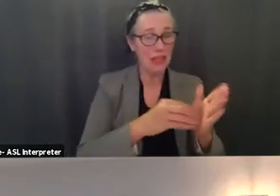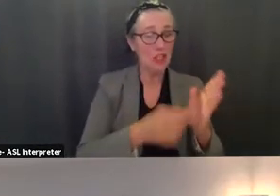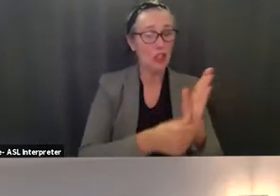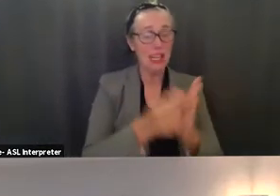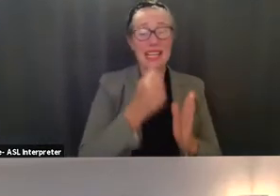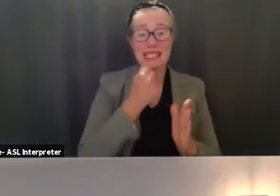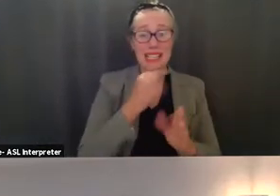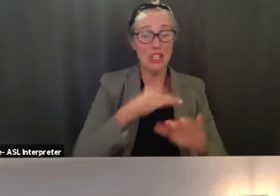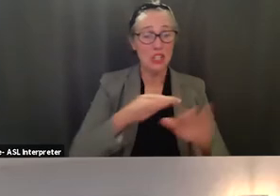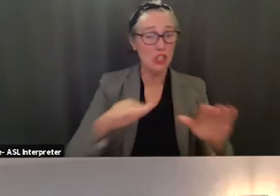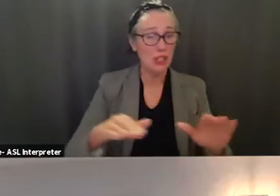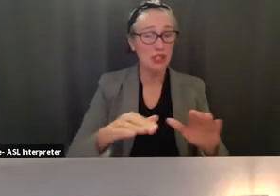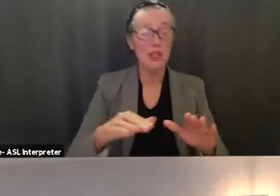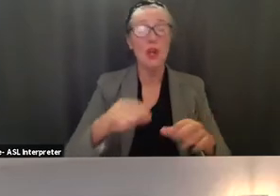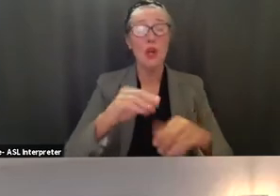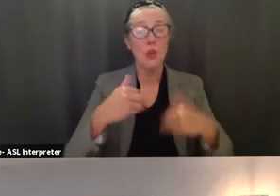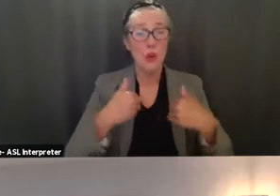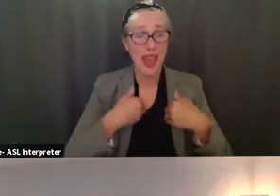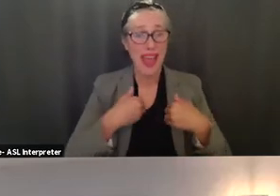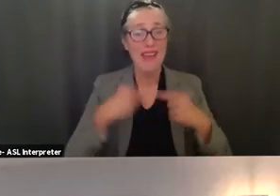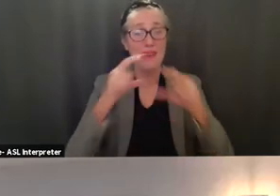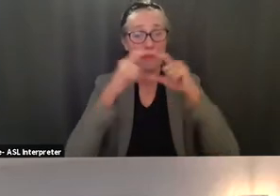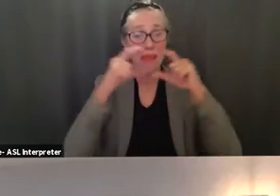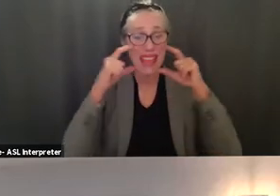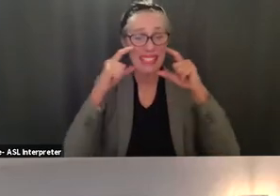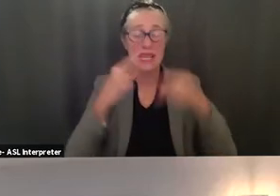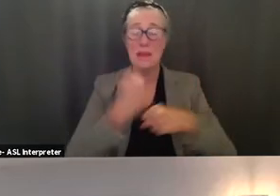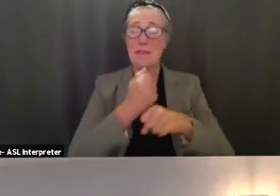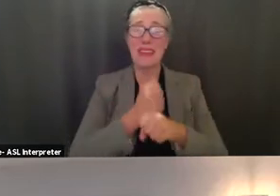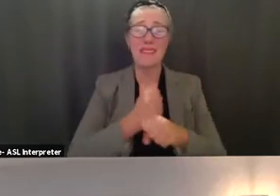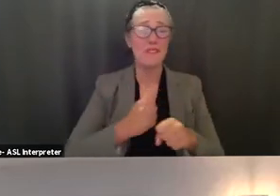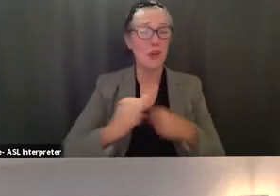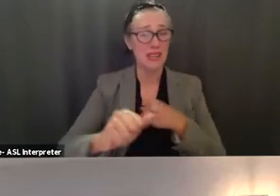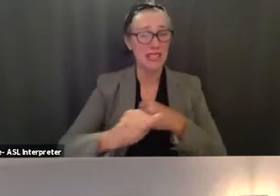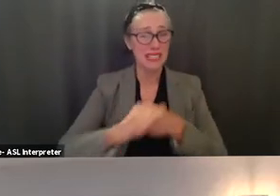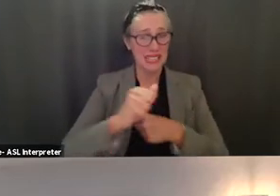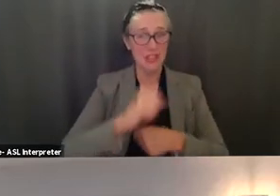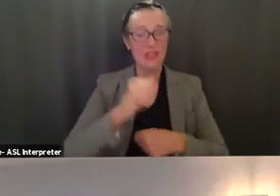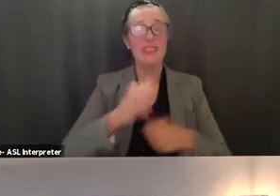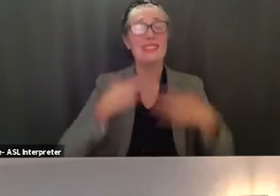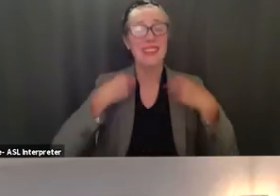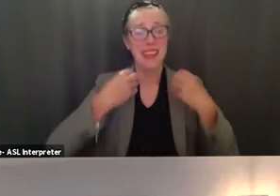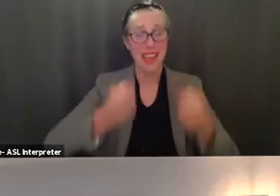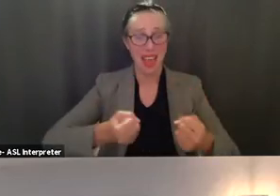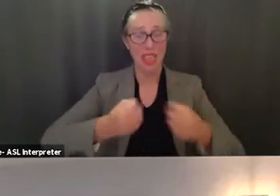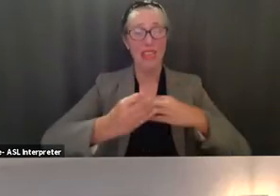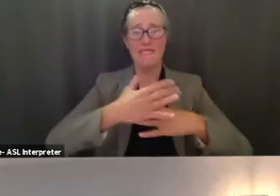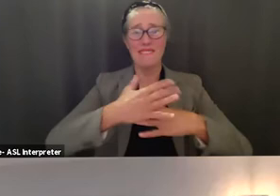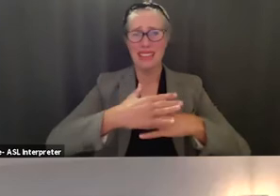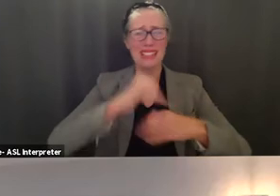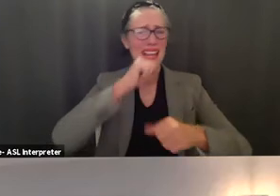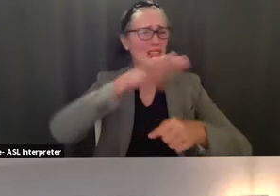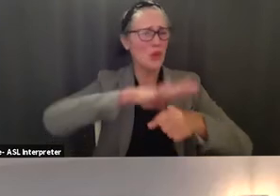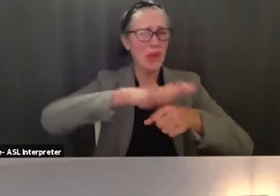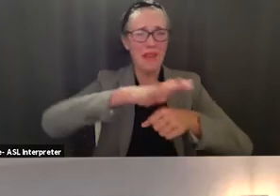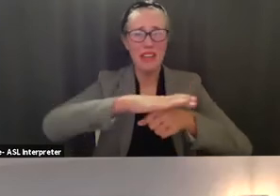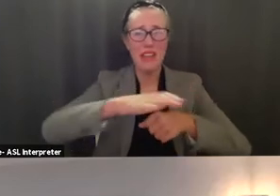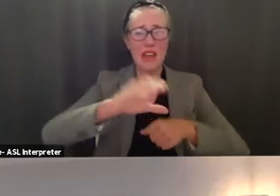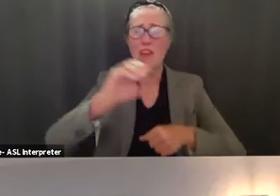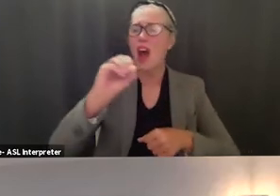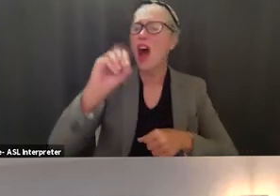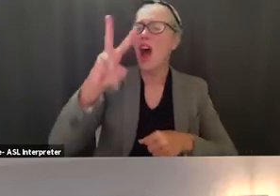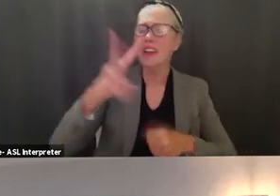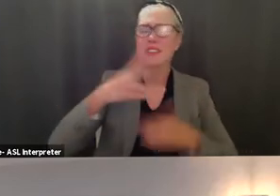mask leads to a diverse health effects and deprive them of oxygen and how can they learn